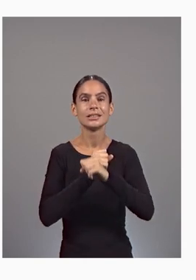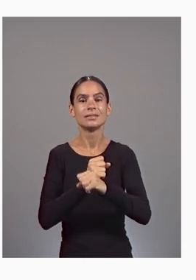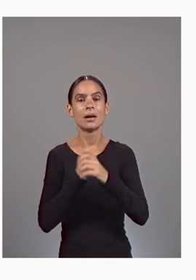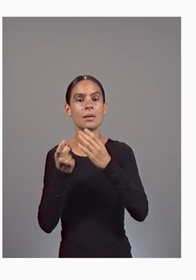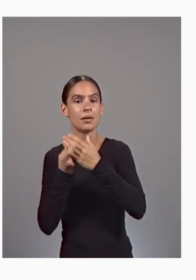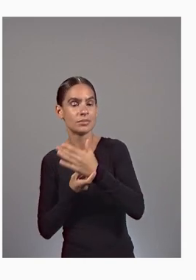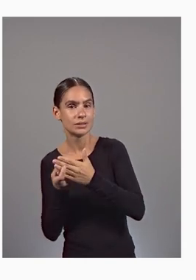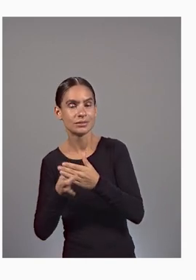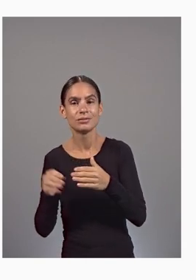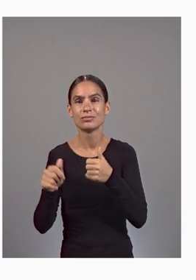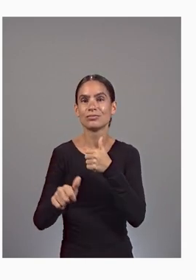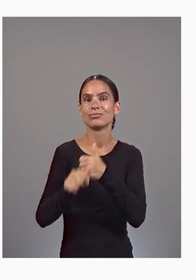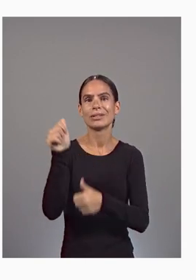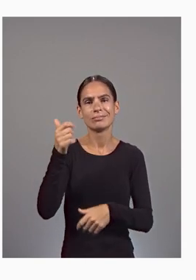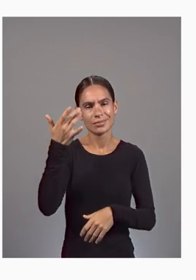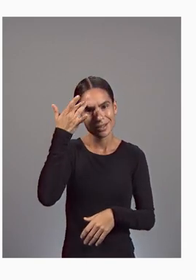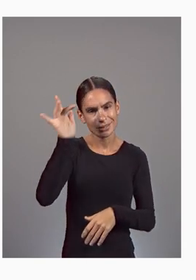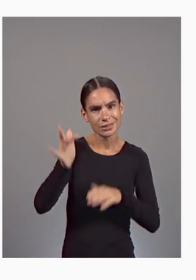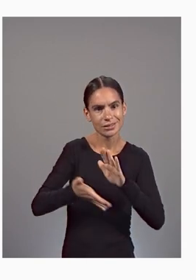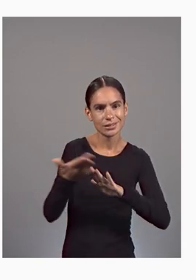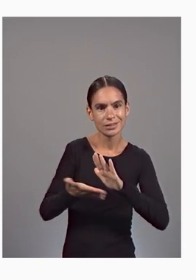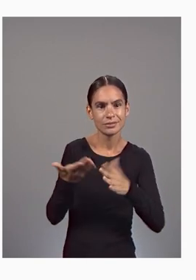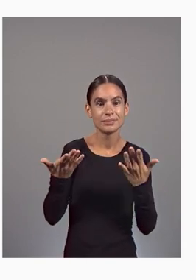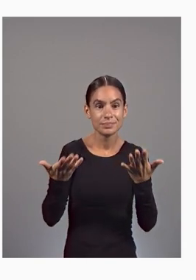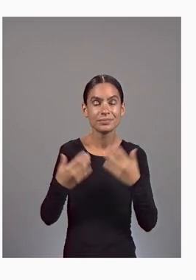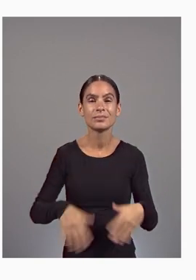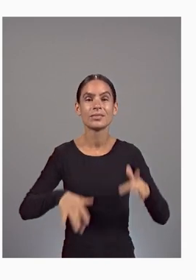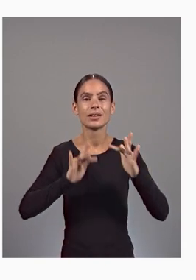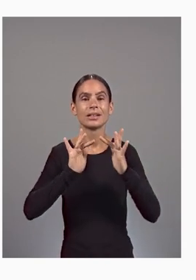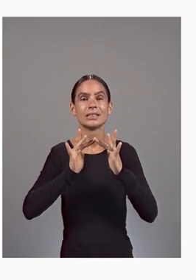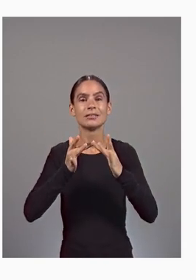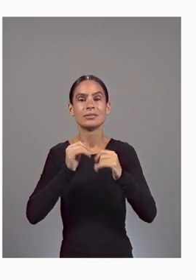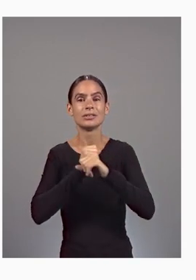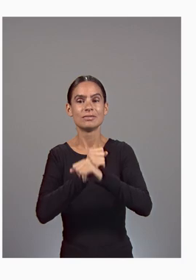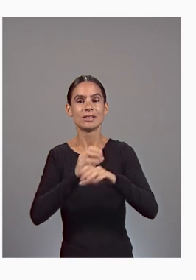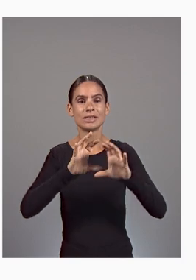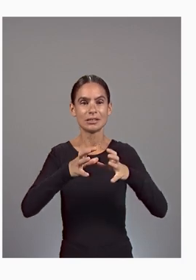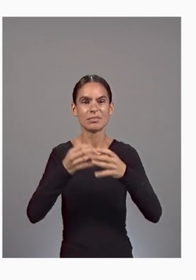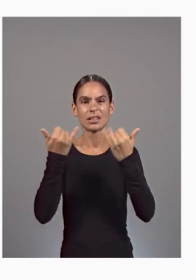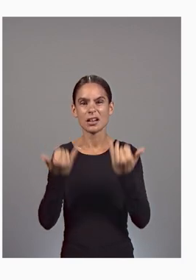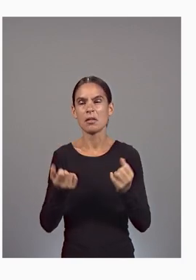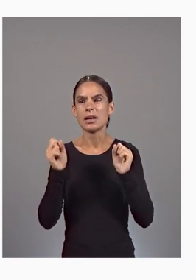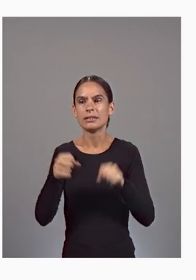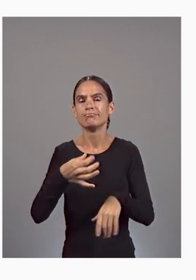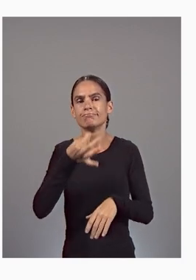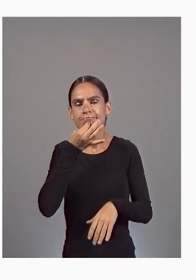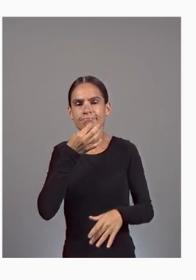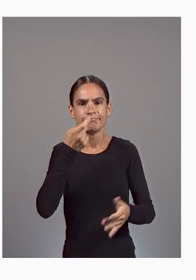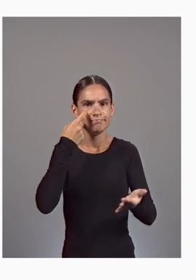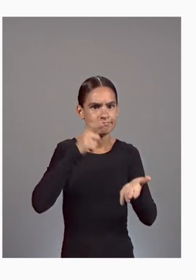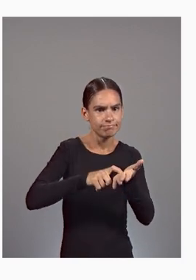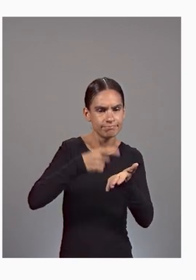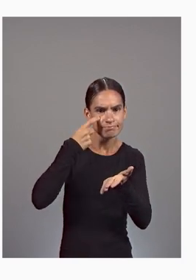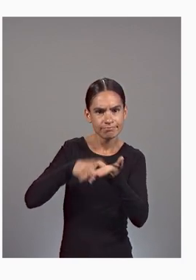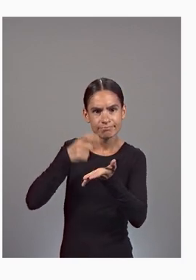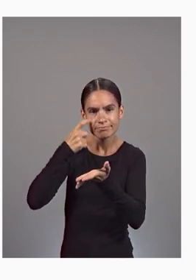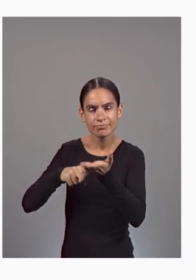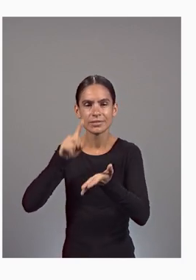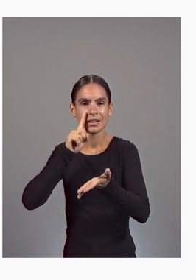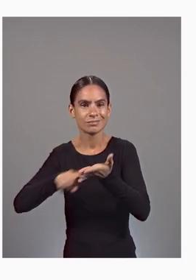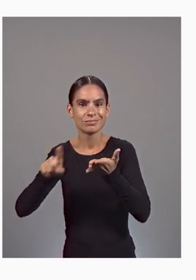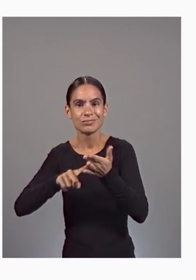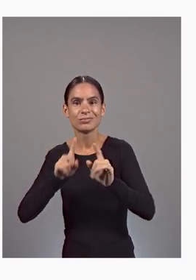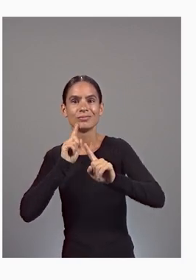and threat intelligence. Cyber security teams can now detect, investigate, and respond to threats